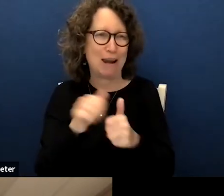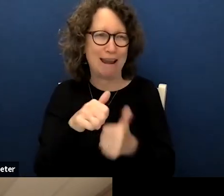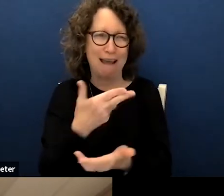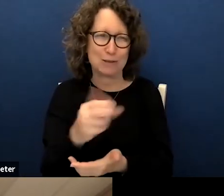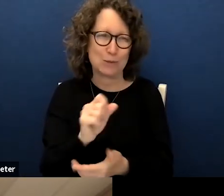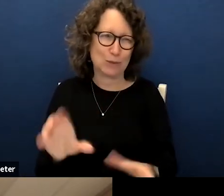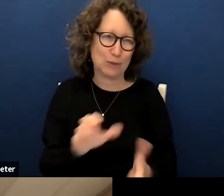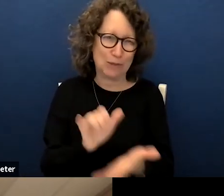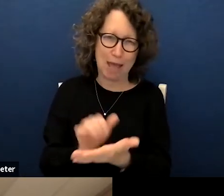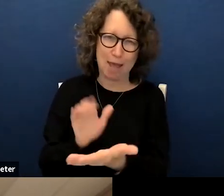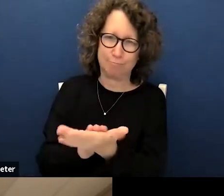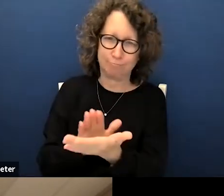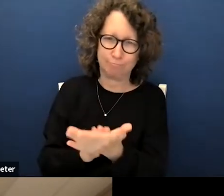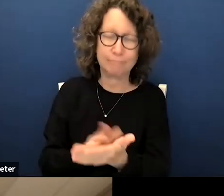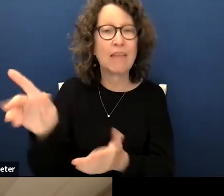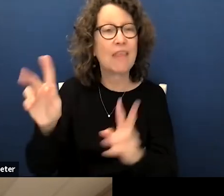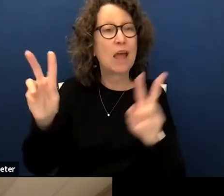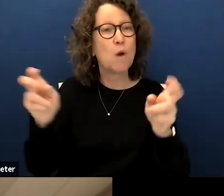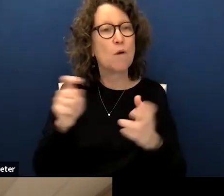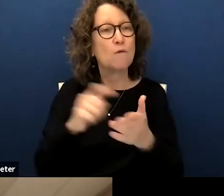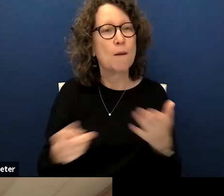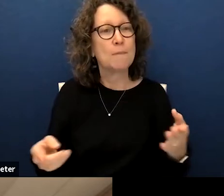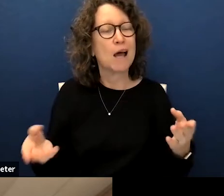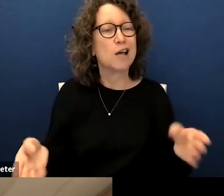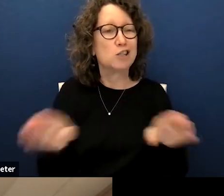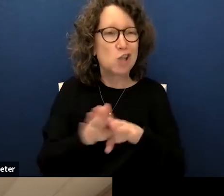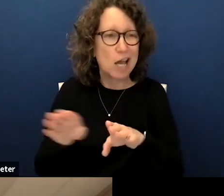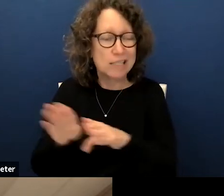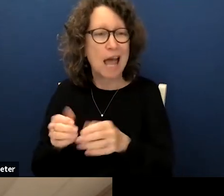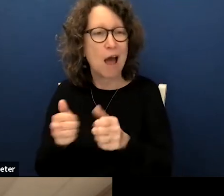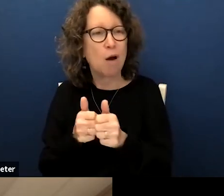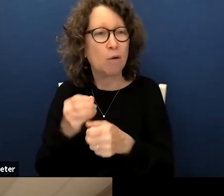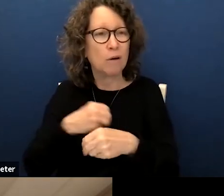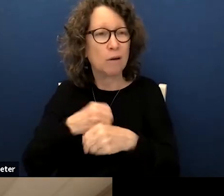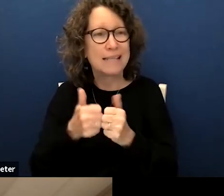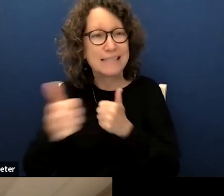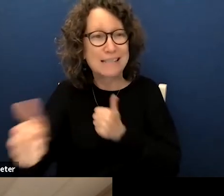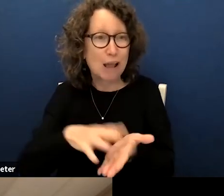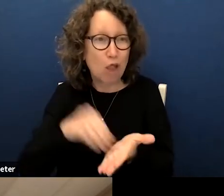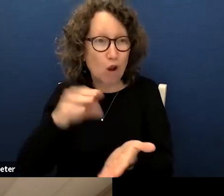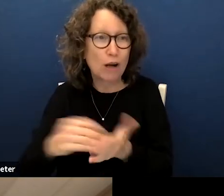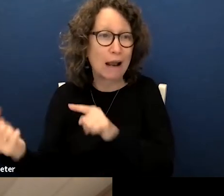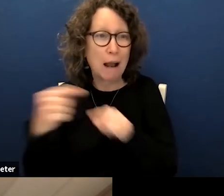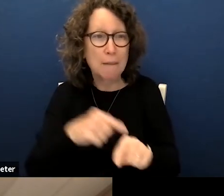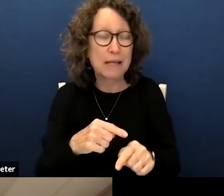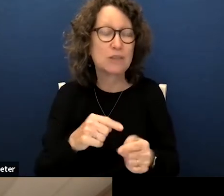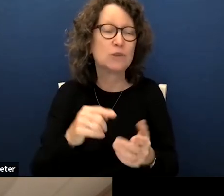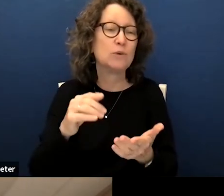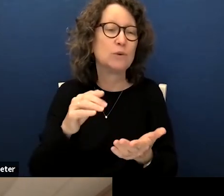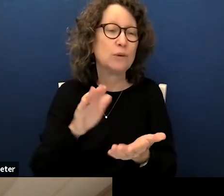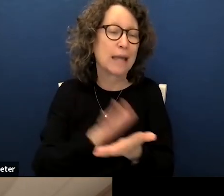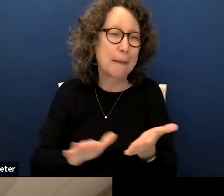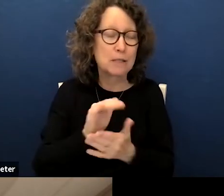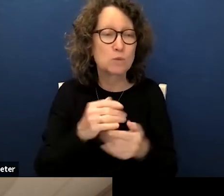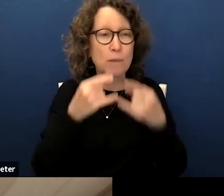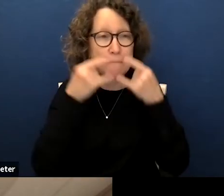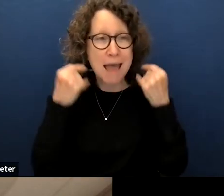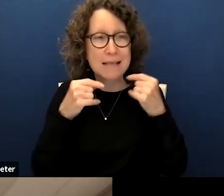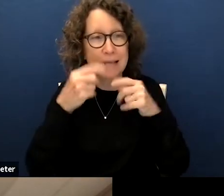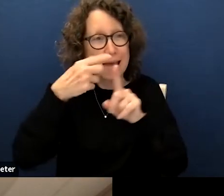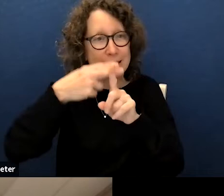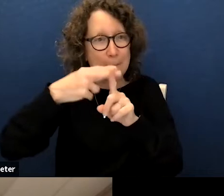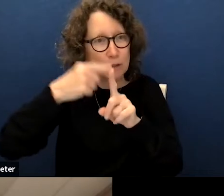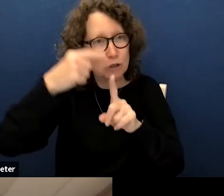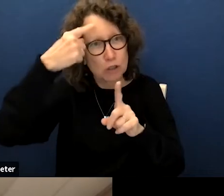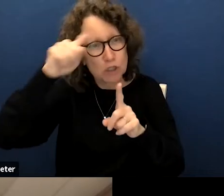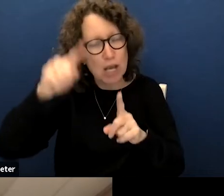to do that they wrote from shutdowns and remote learning to coming back to campus with masks and temperature checks woodard has kept a